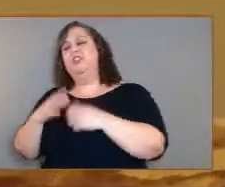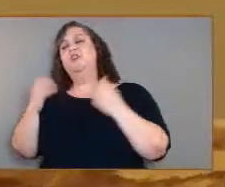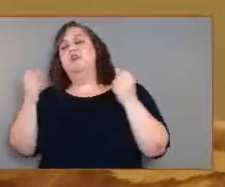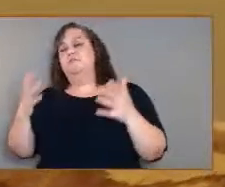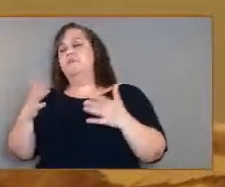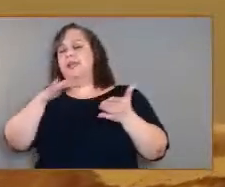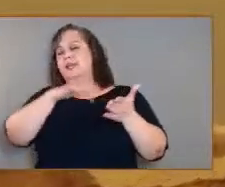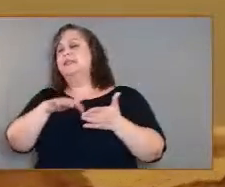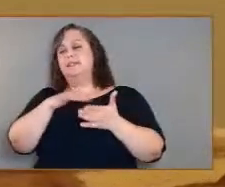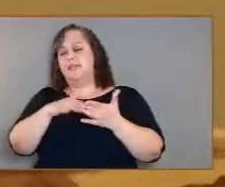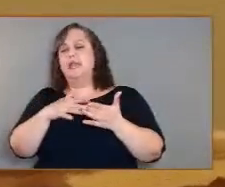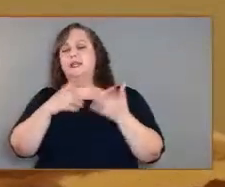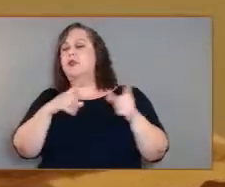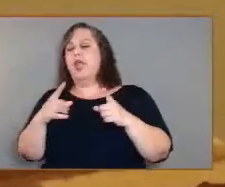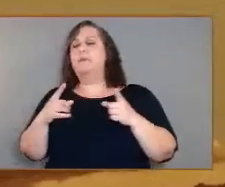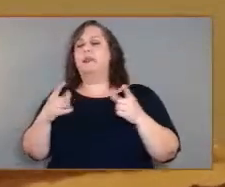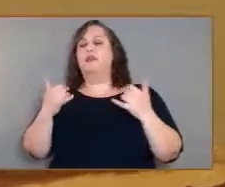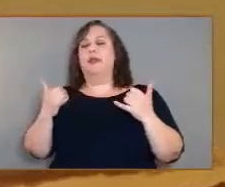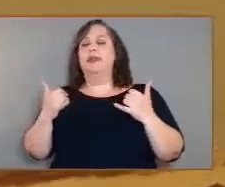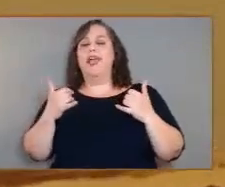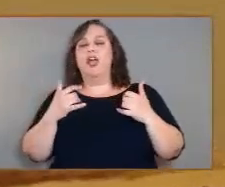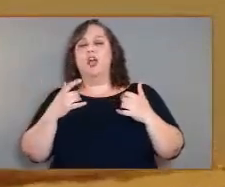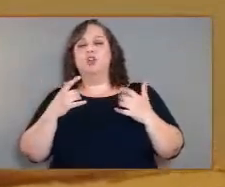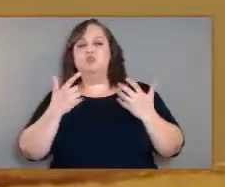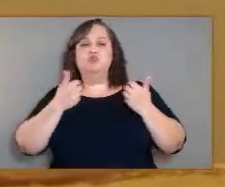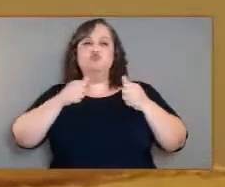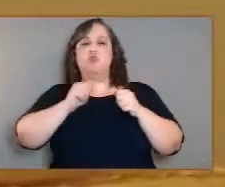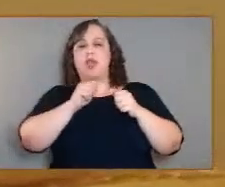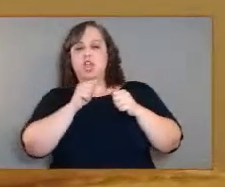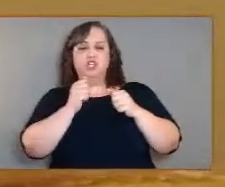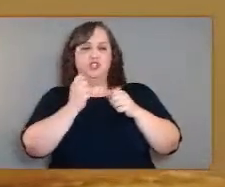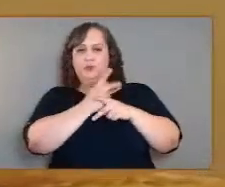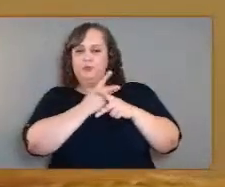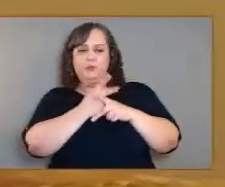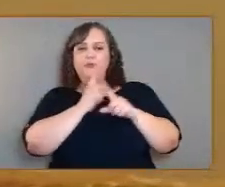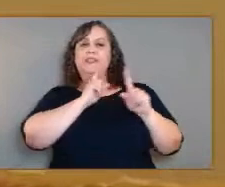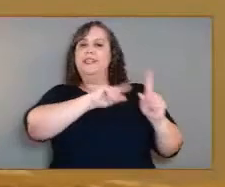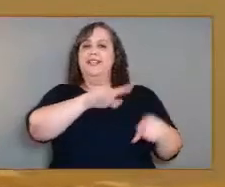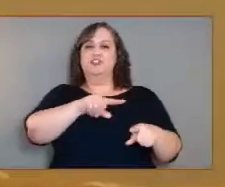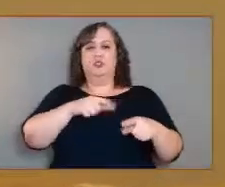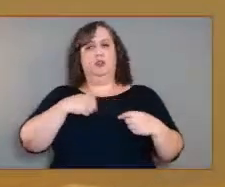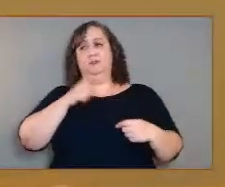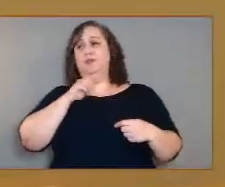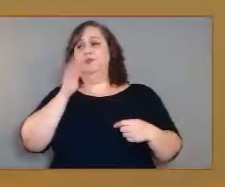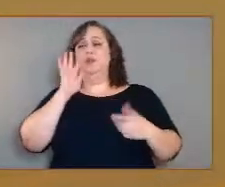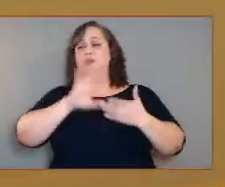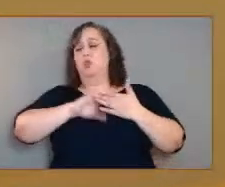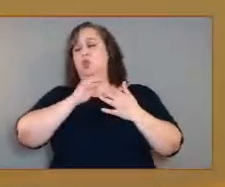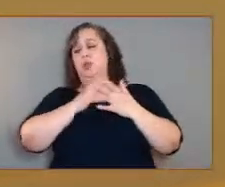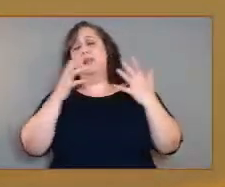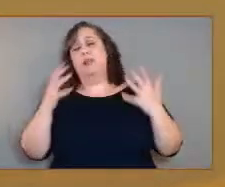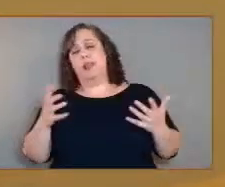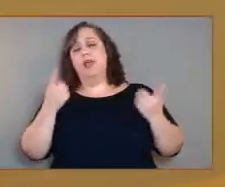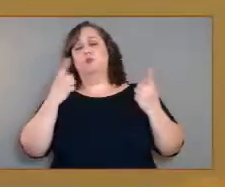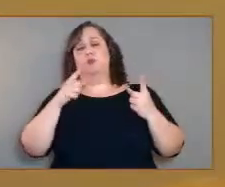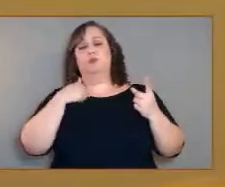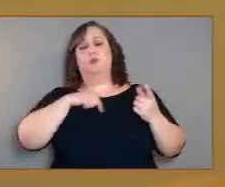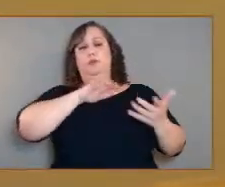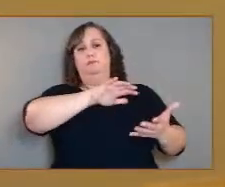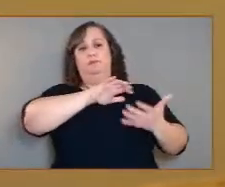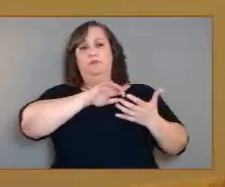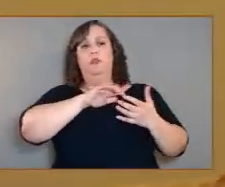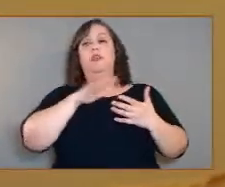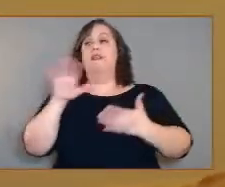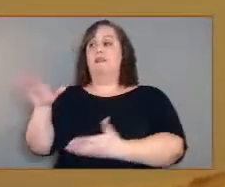to address that question. And I'm sure we're going to learn a lot in the coming decades from the process of returning samples for Mars. So it